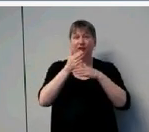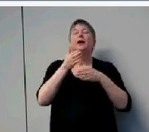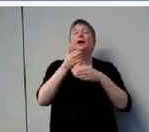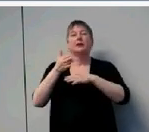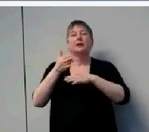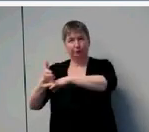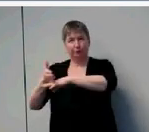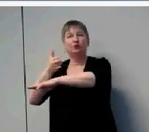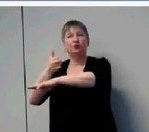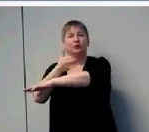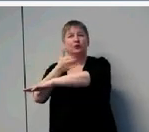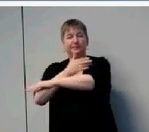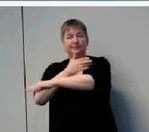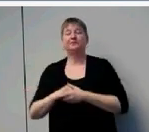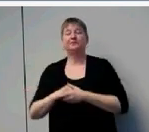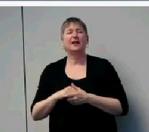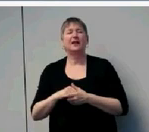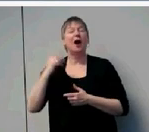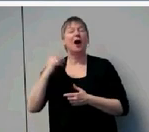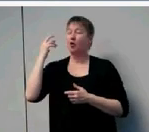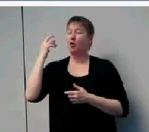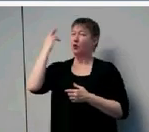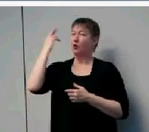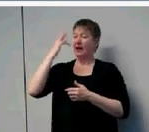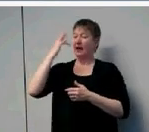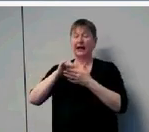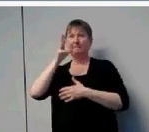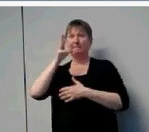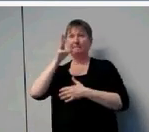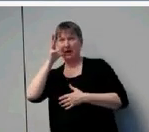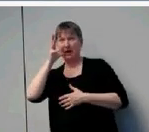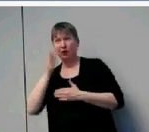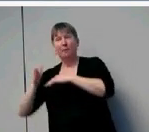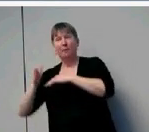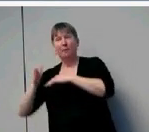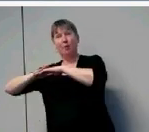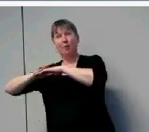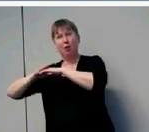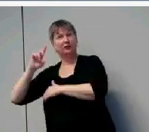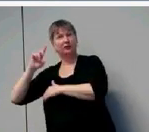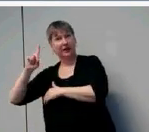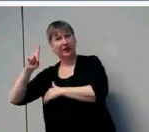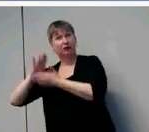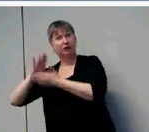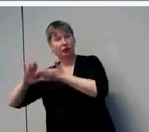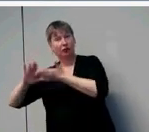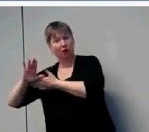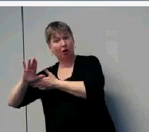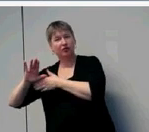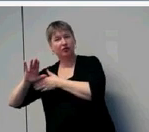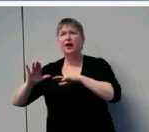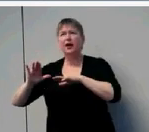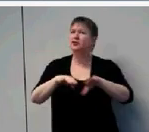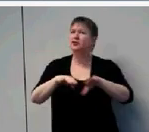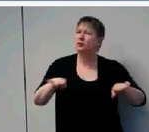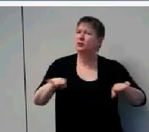maternal education was a significant predictor. Mothers with more education had children who wore their hearing